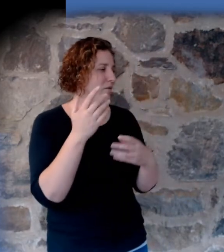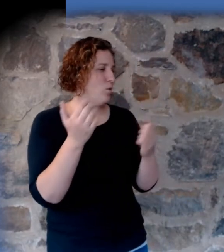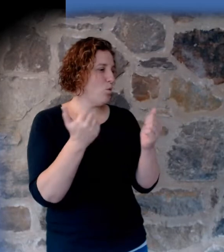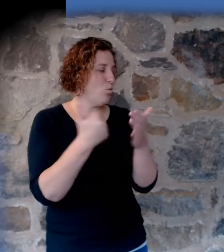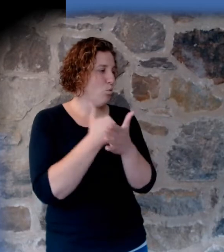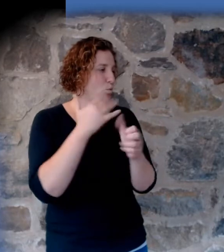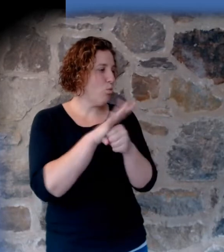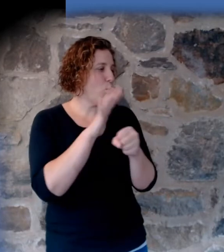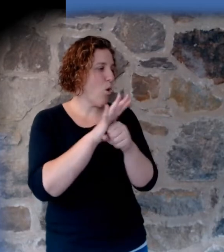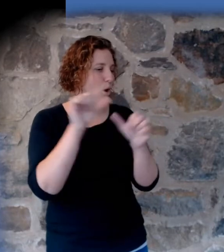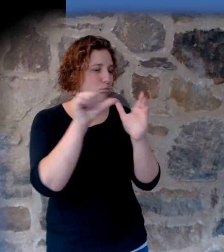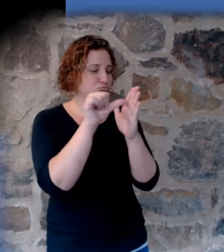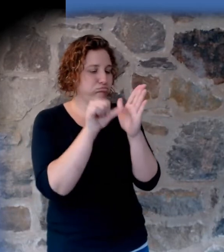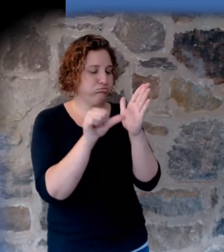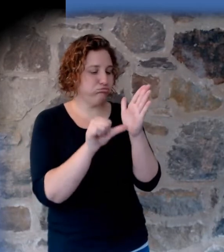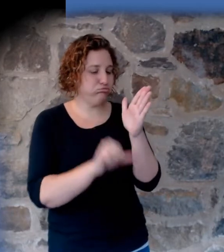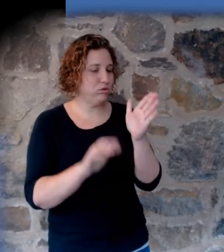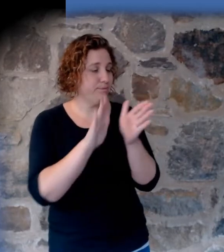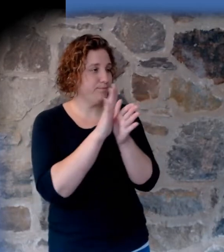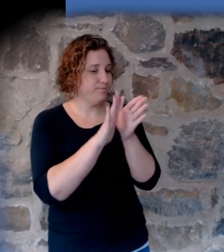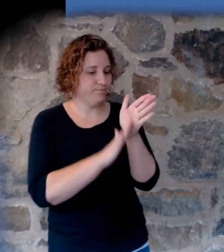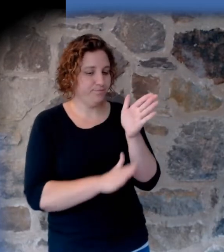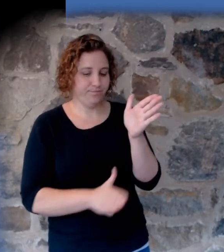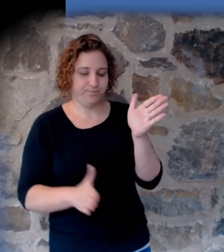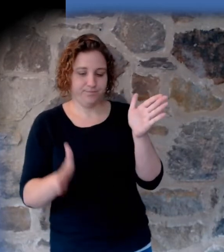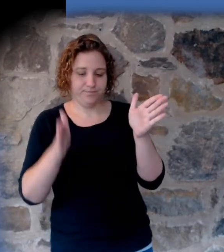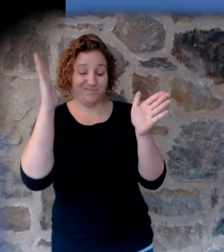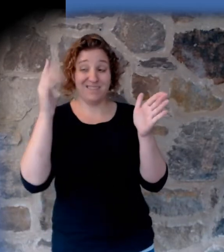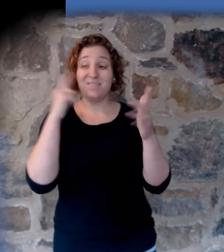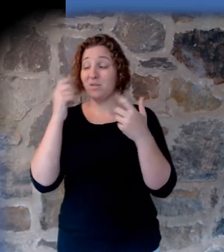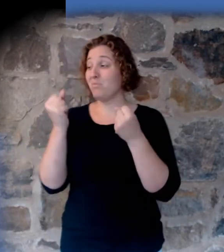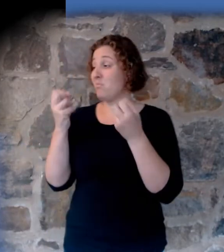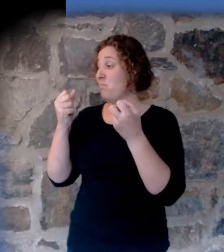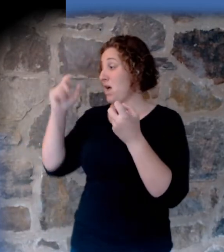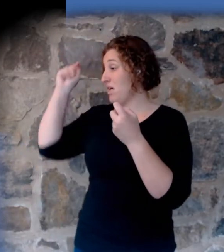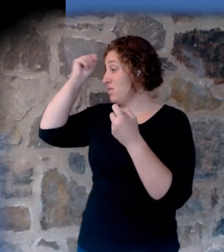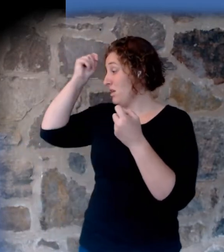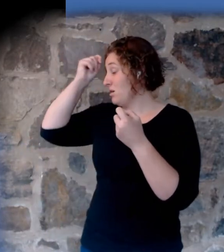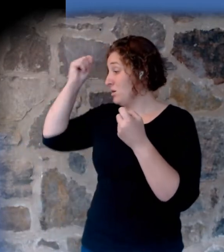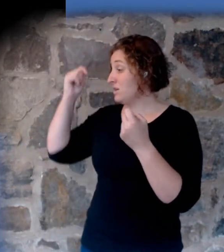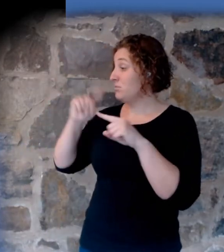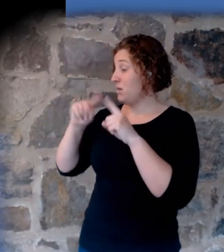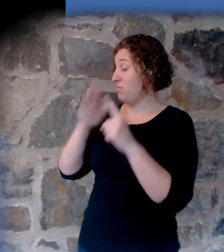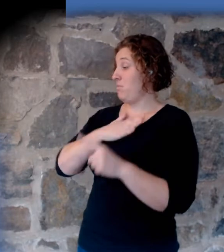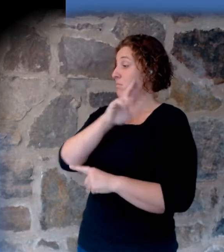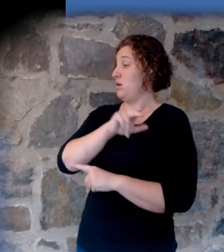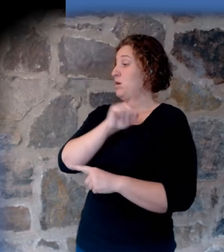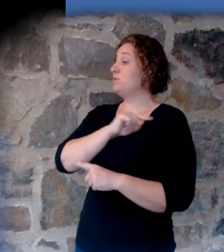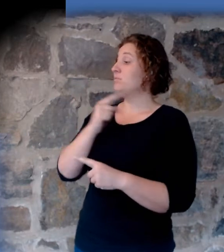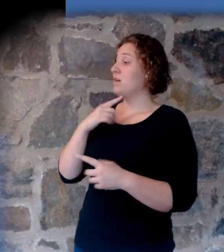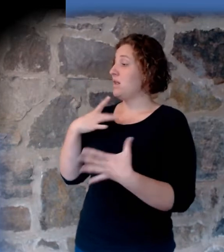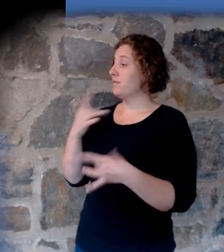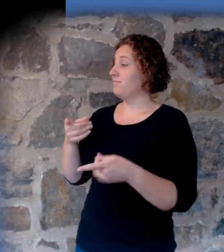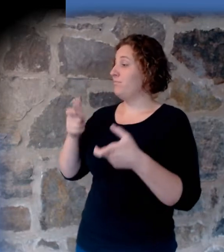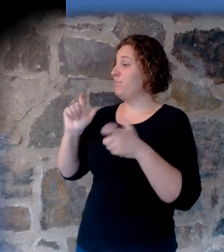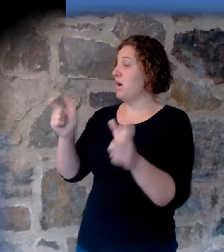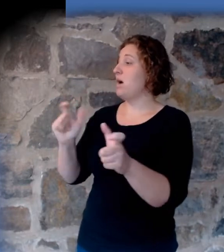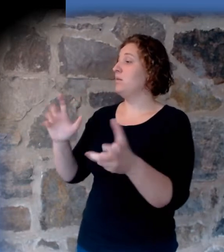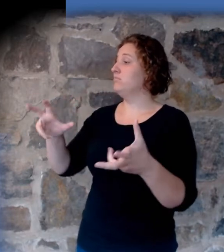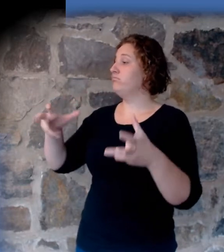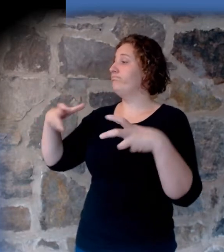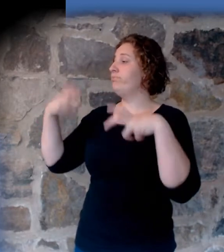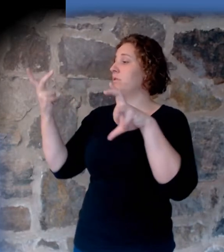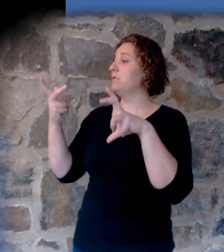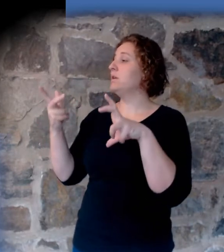there are lots of theories and personally, I like the idea of catastrophic erosion by drainage of